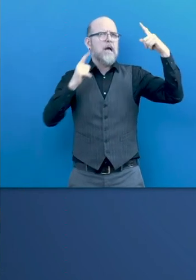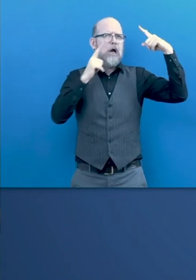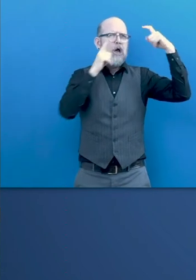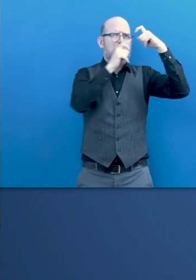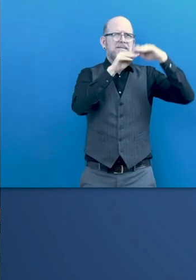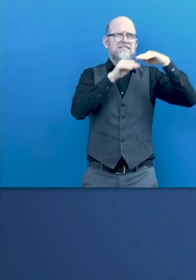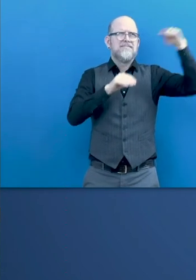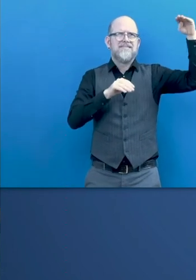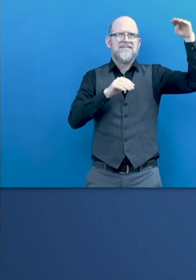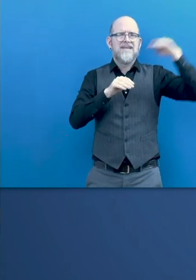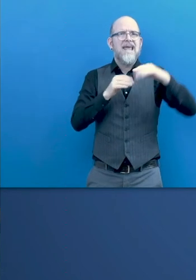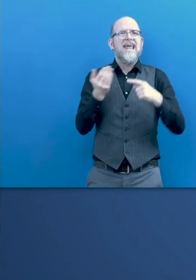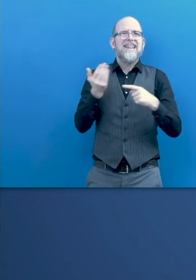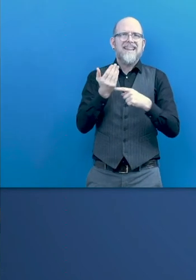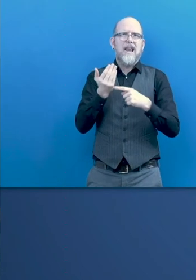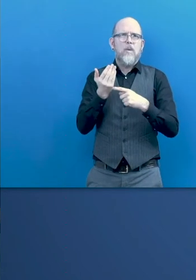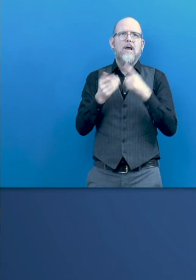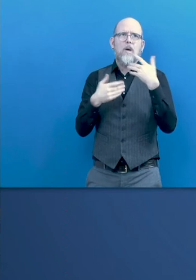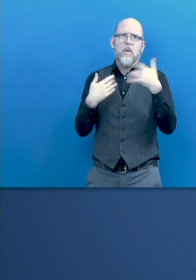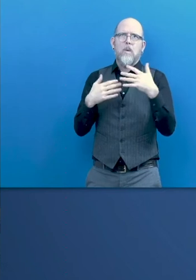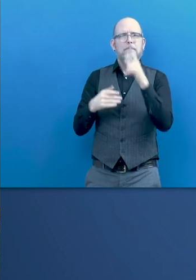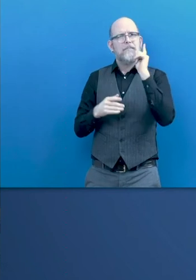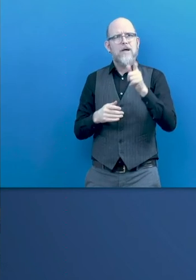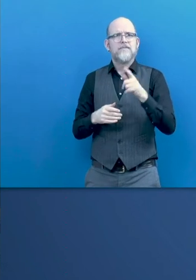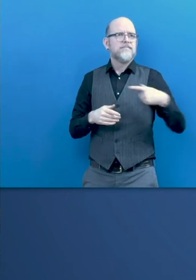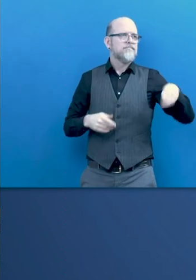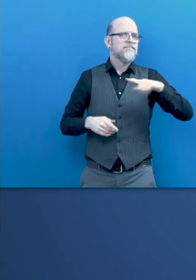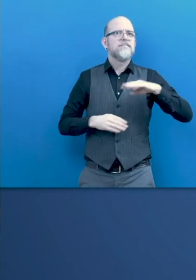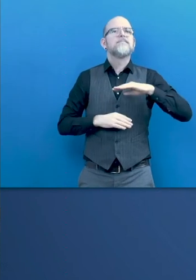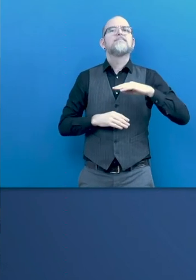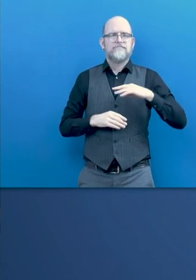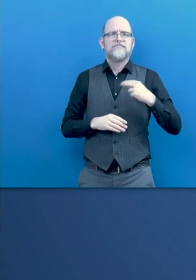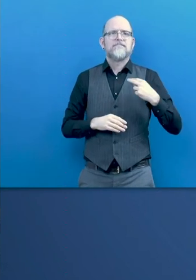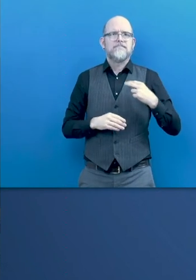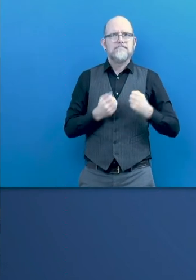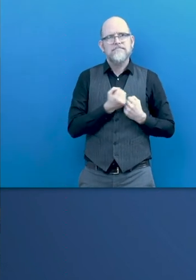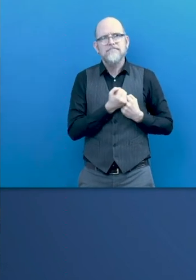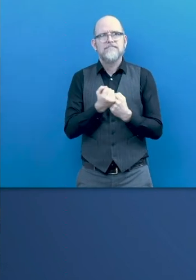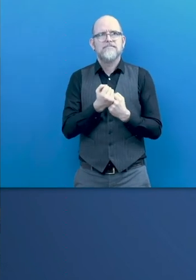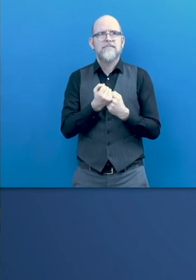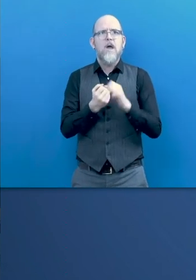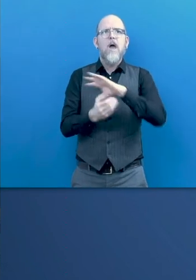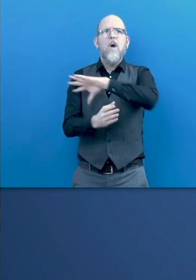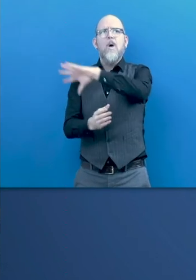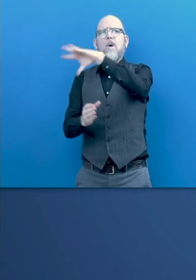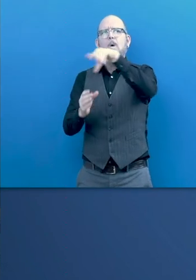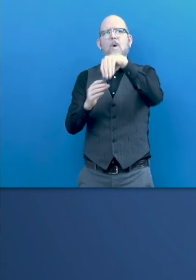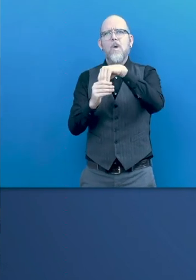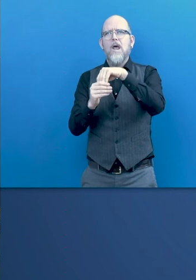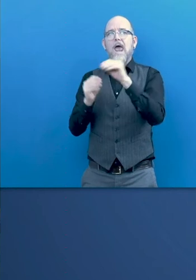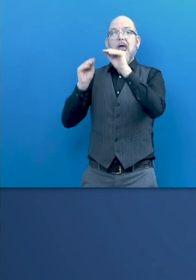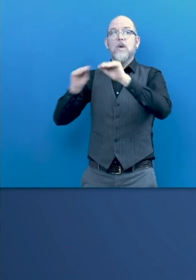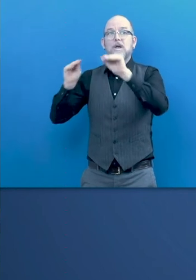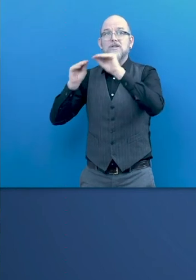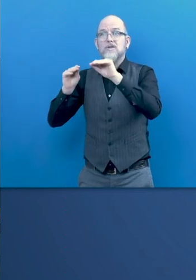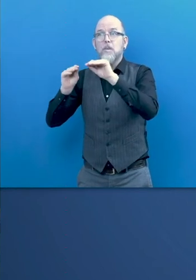mandatory support to be incorporated into the competencies of any curriculum design. For